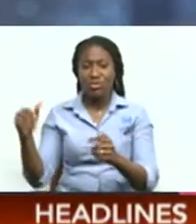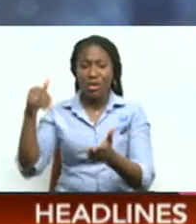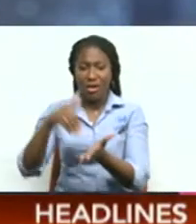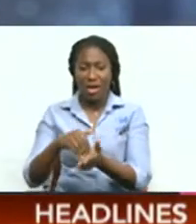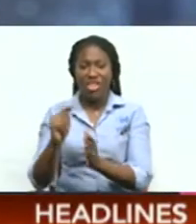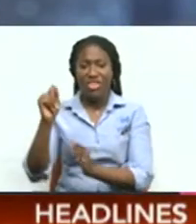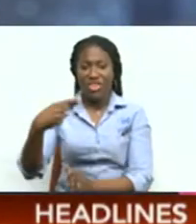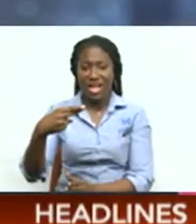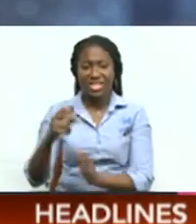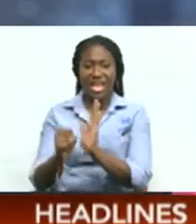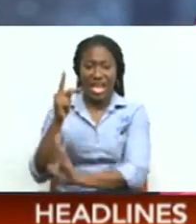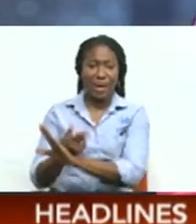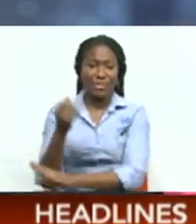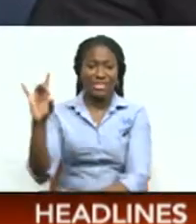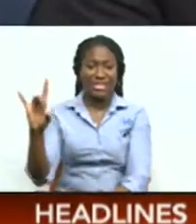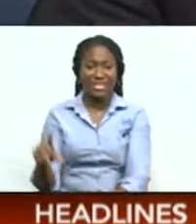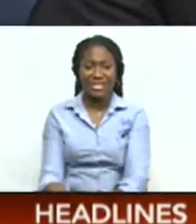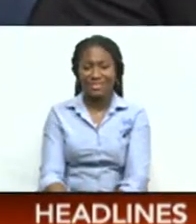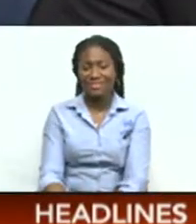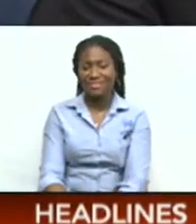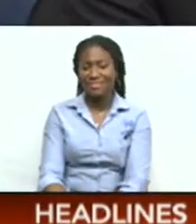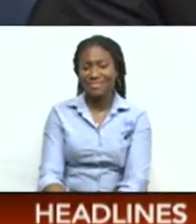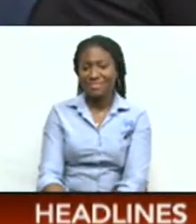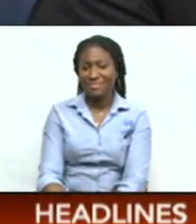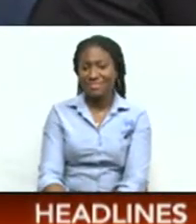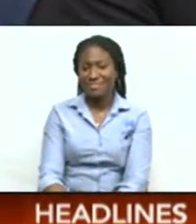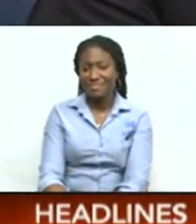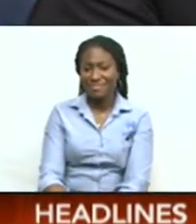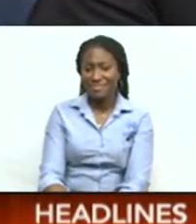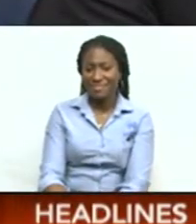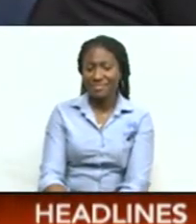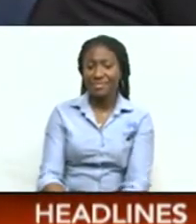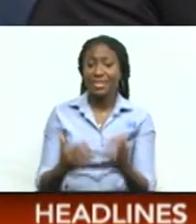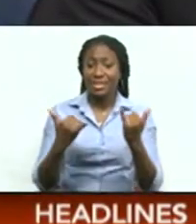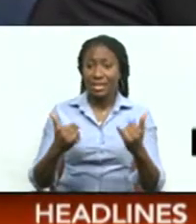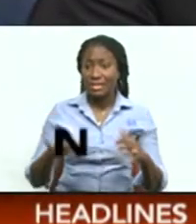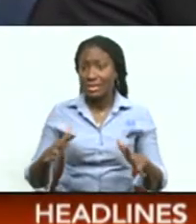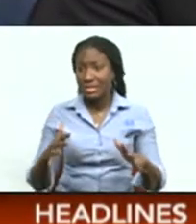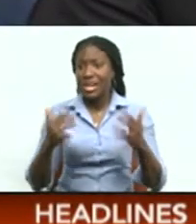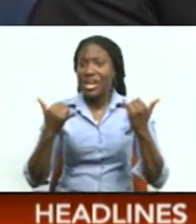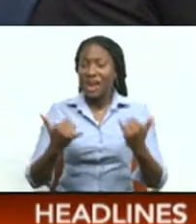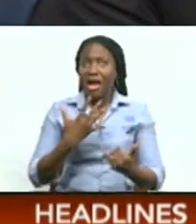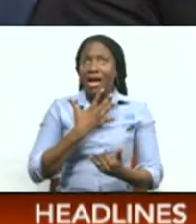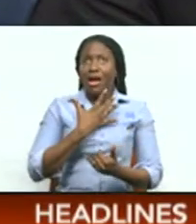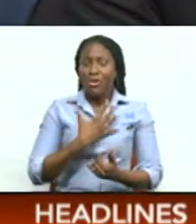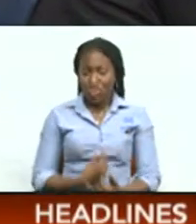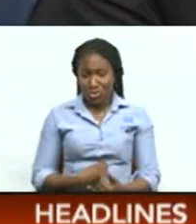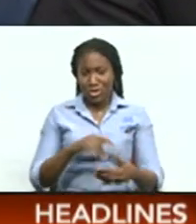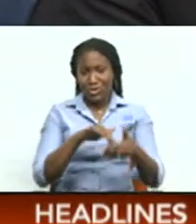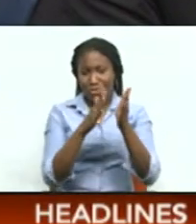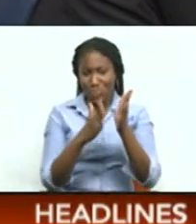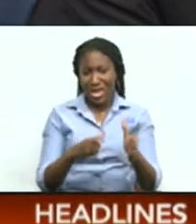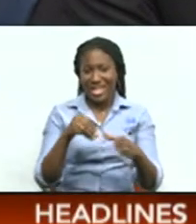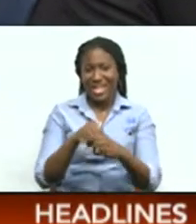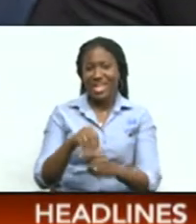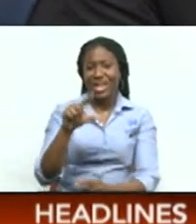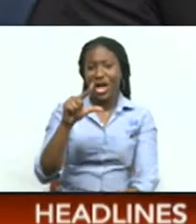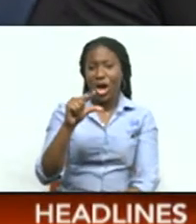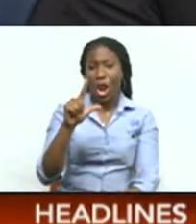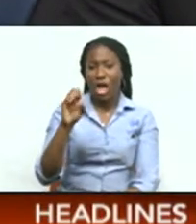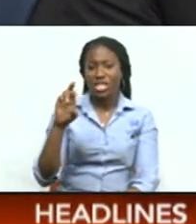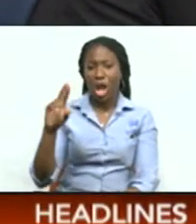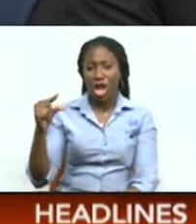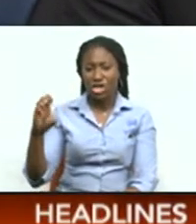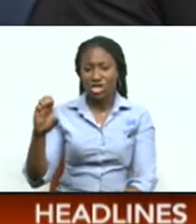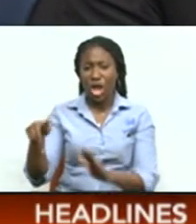on Thursday, April 18th. From anxiety to relief, that's how students of the Gloucester Lodge Moravian Primary